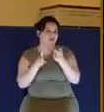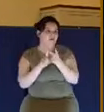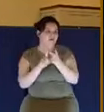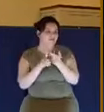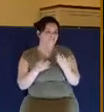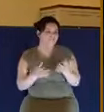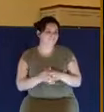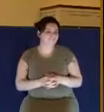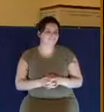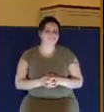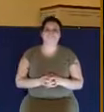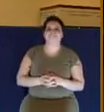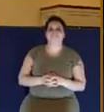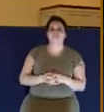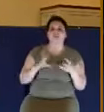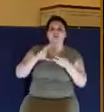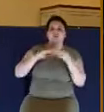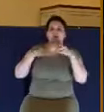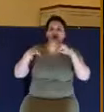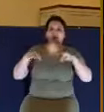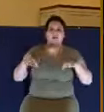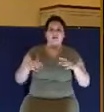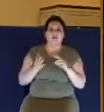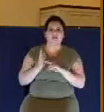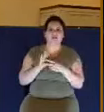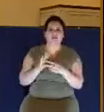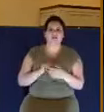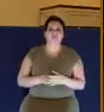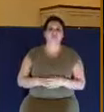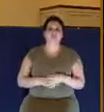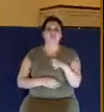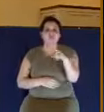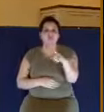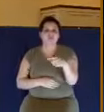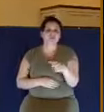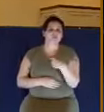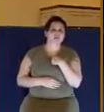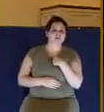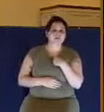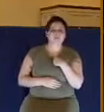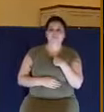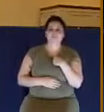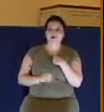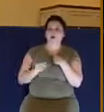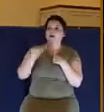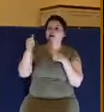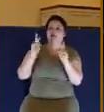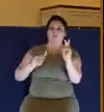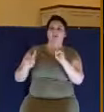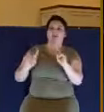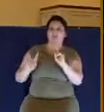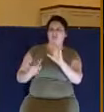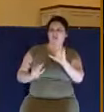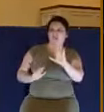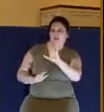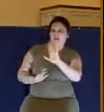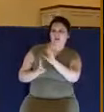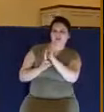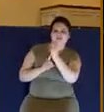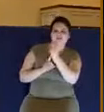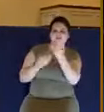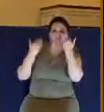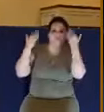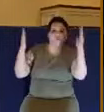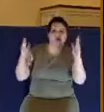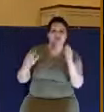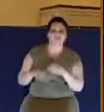See, what's the moral of that story? You and I have no idea what bitter experiences people have passed